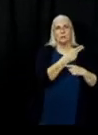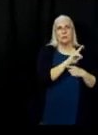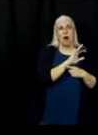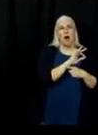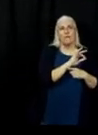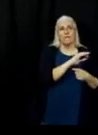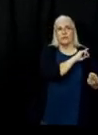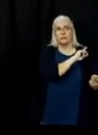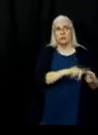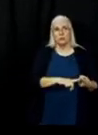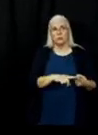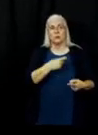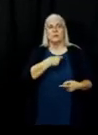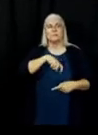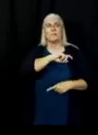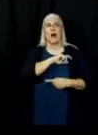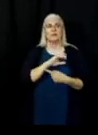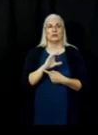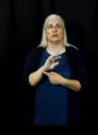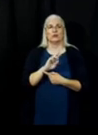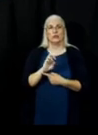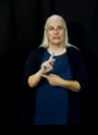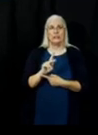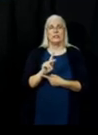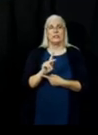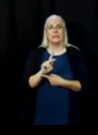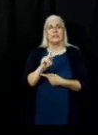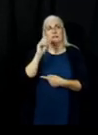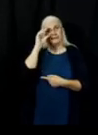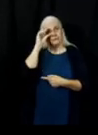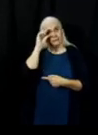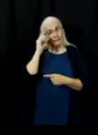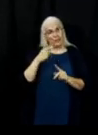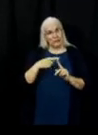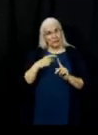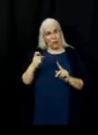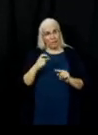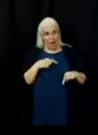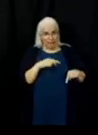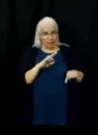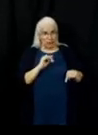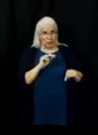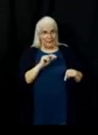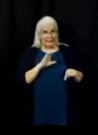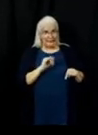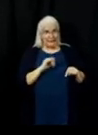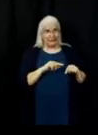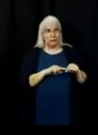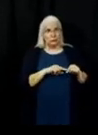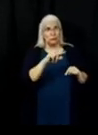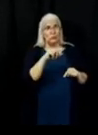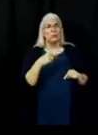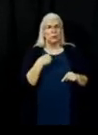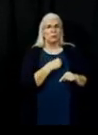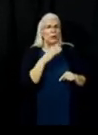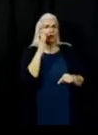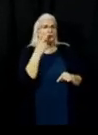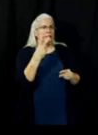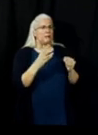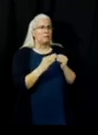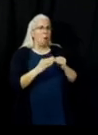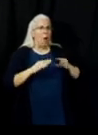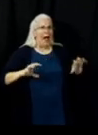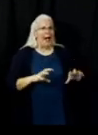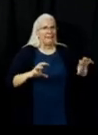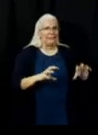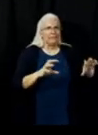Creek. So for the folks in Quincy, you will be seeing some increased fire activity and some flames on the side of the hill, and